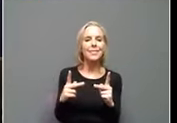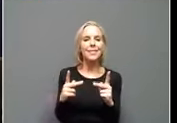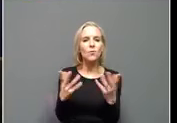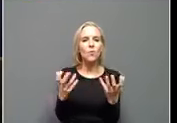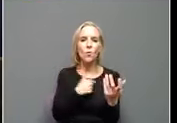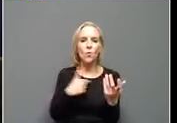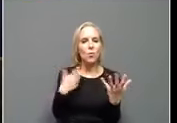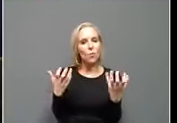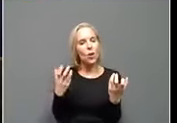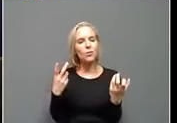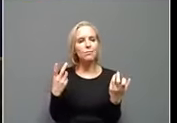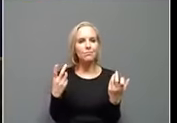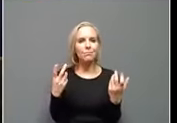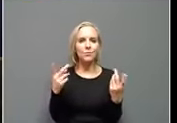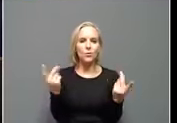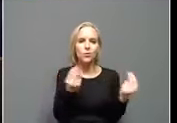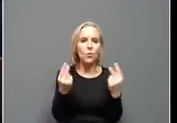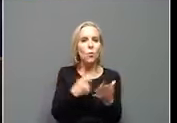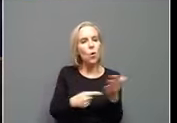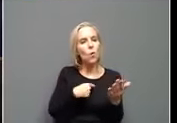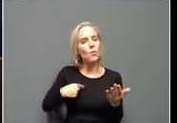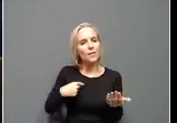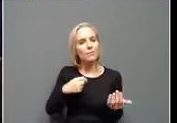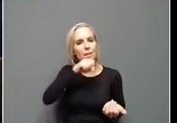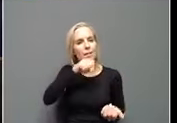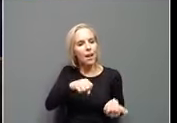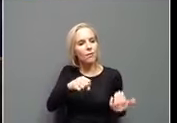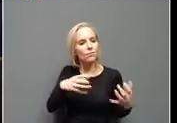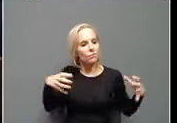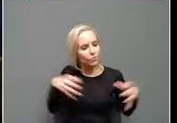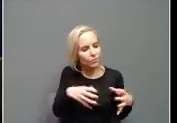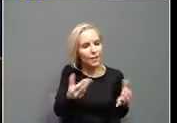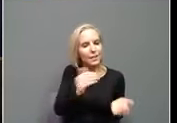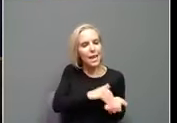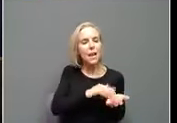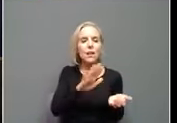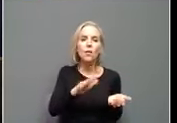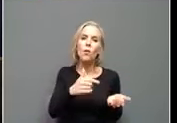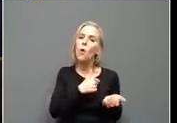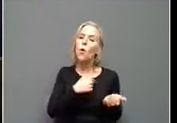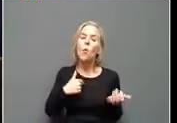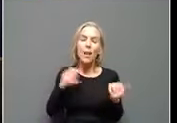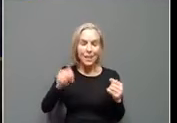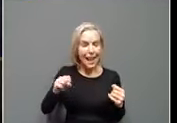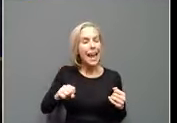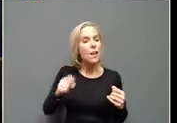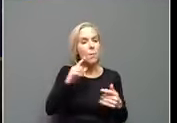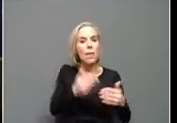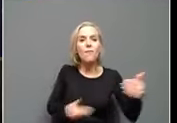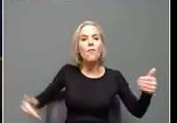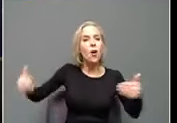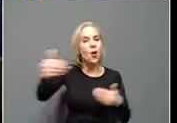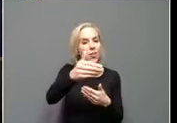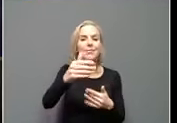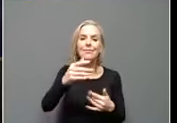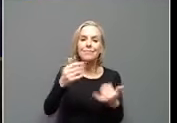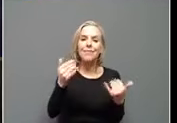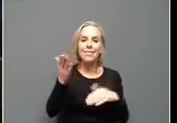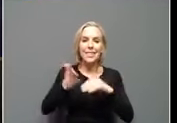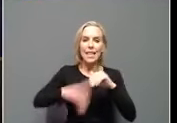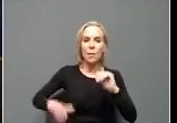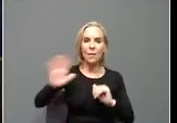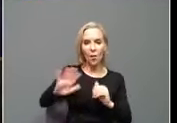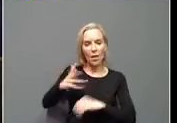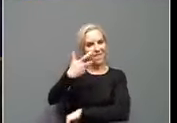And I know we're at that point again. We were so much further along, though, in our battle against this virus. The vaccines are here,